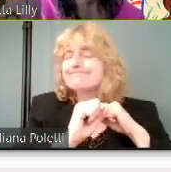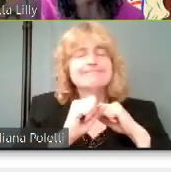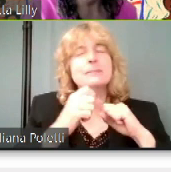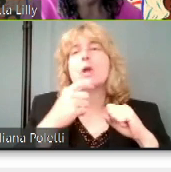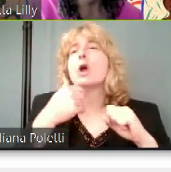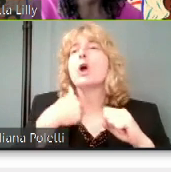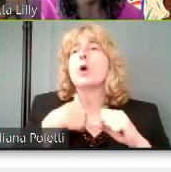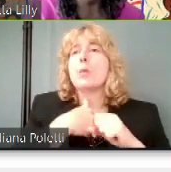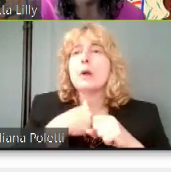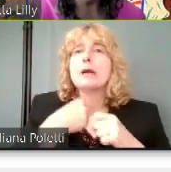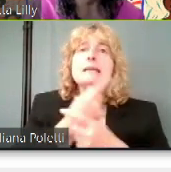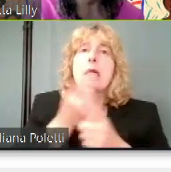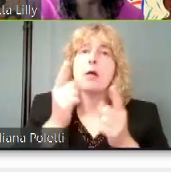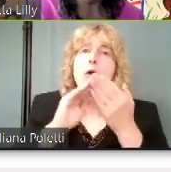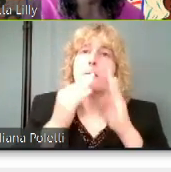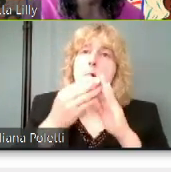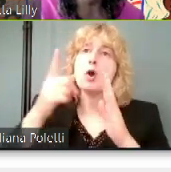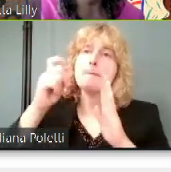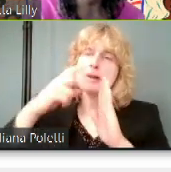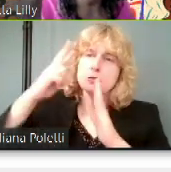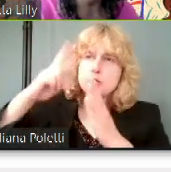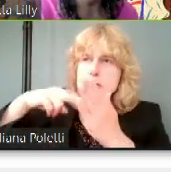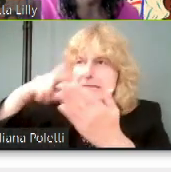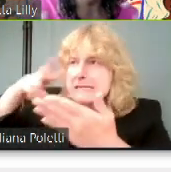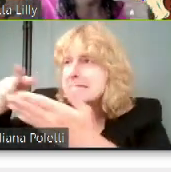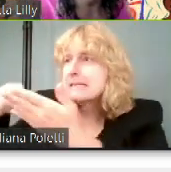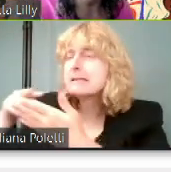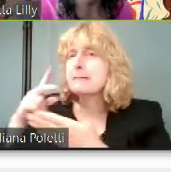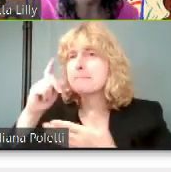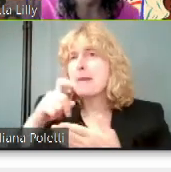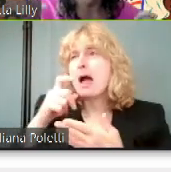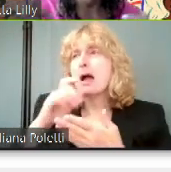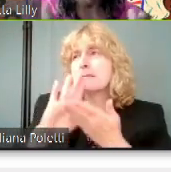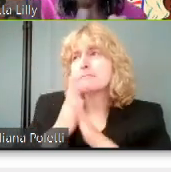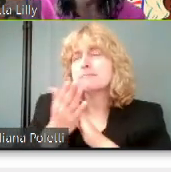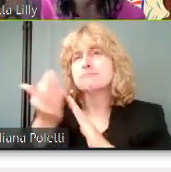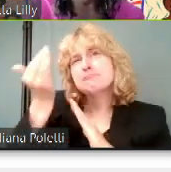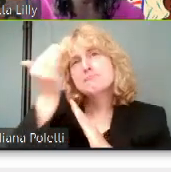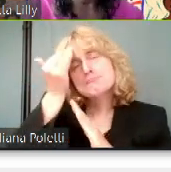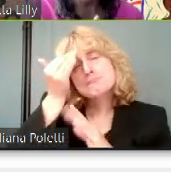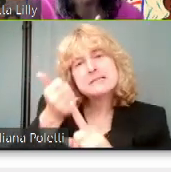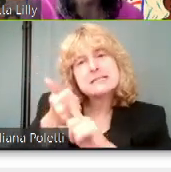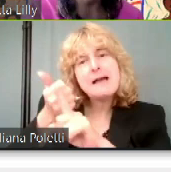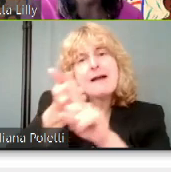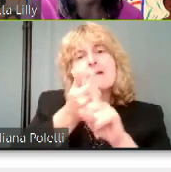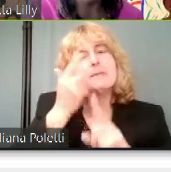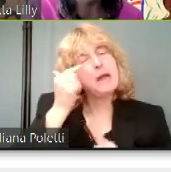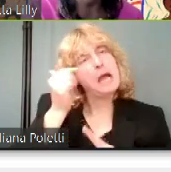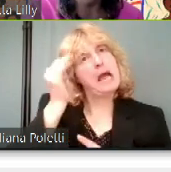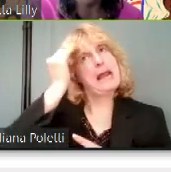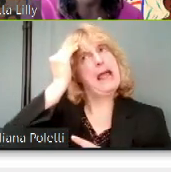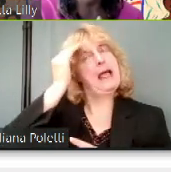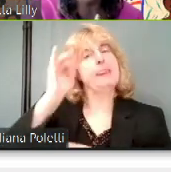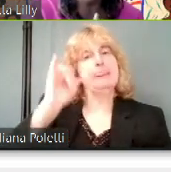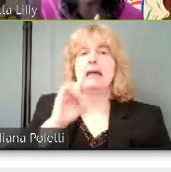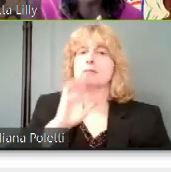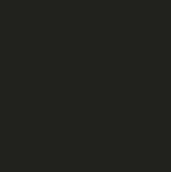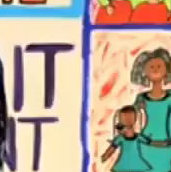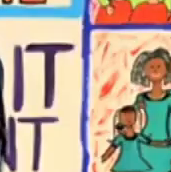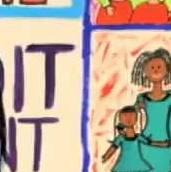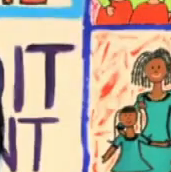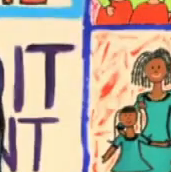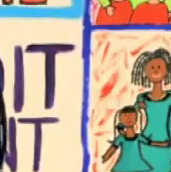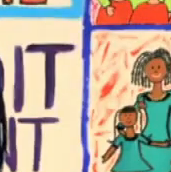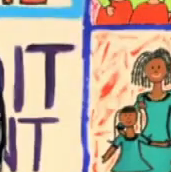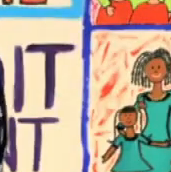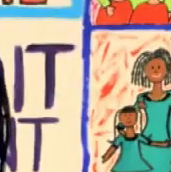community, read, inform yourself because knowledge is power. So, thank you for having that copy of the ballot. And